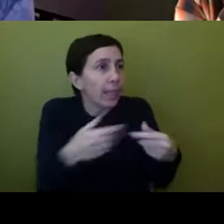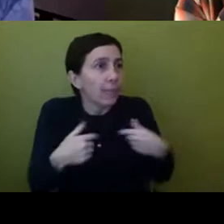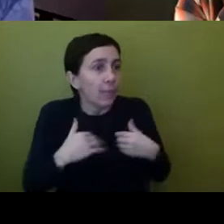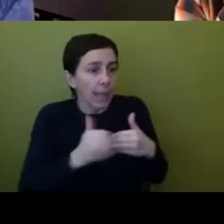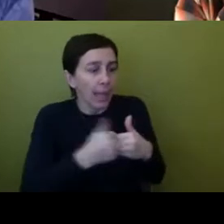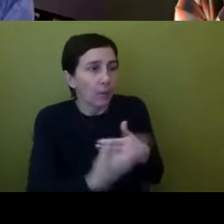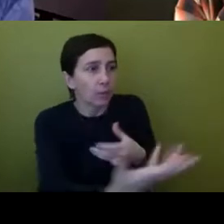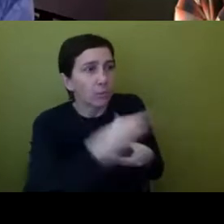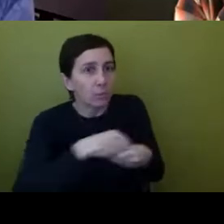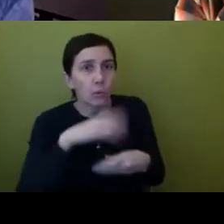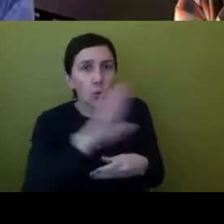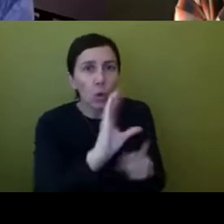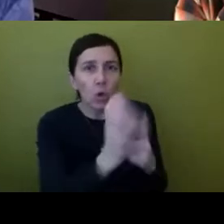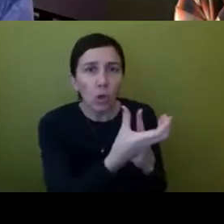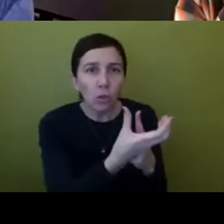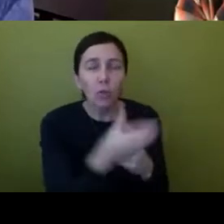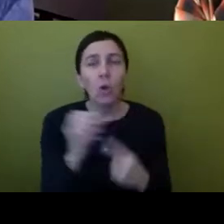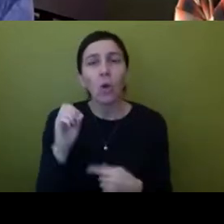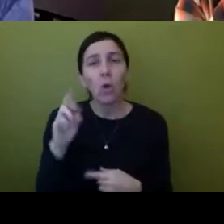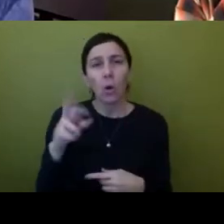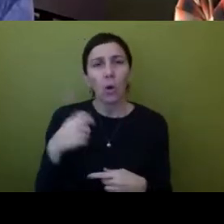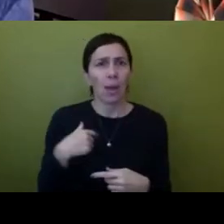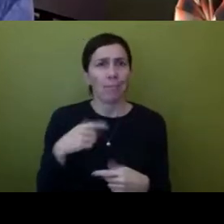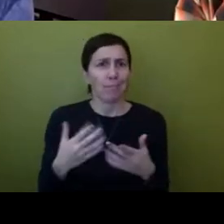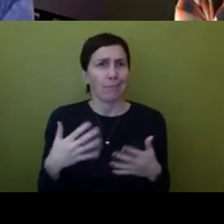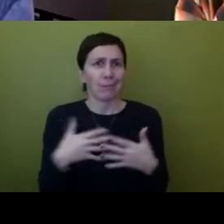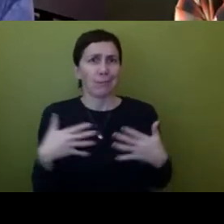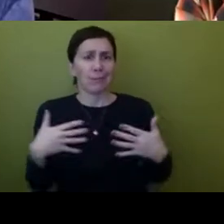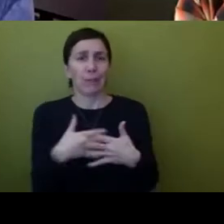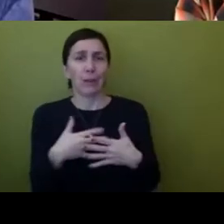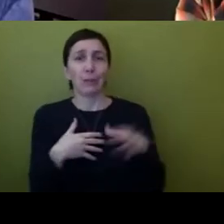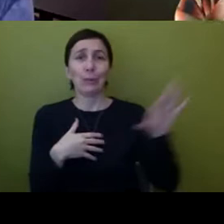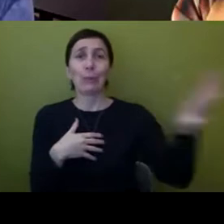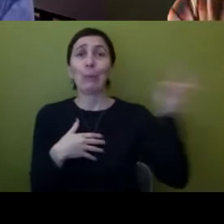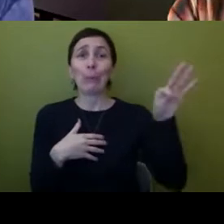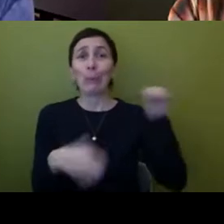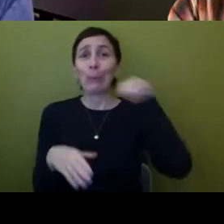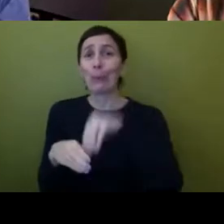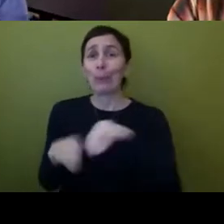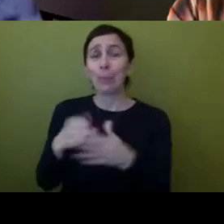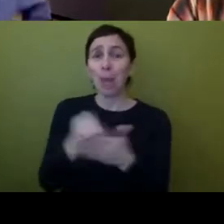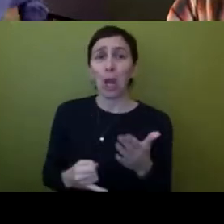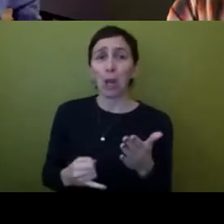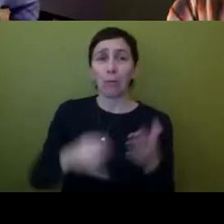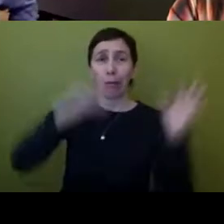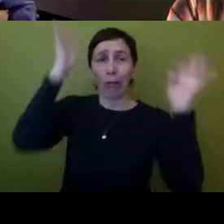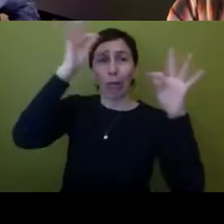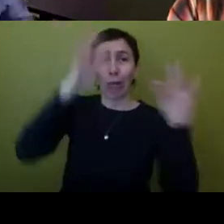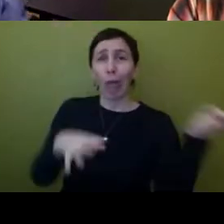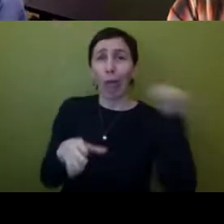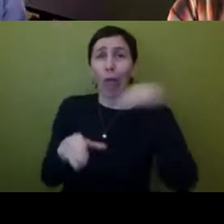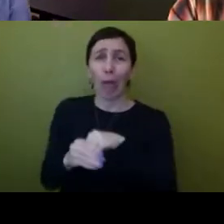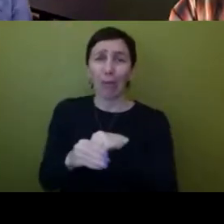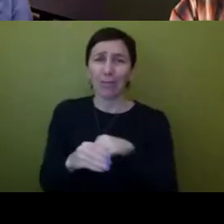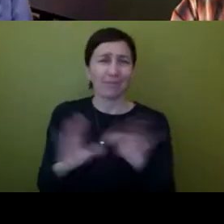otherwise i would just i would be too scared yeah absolutely yeah i'd have to say just just